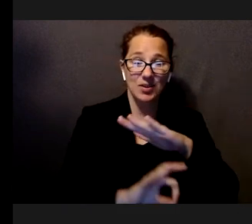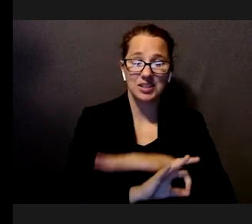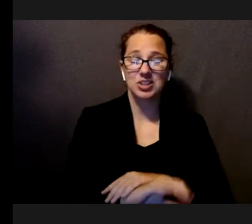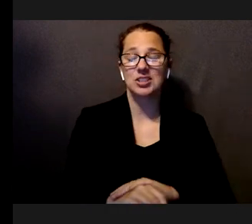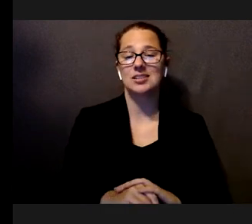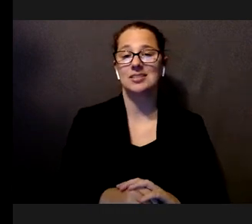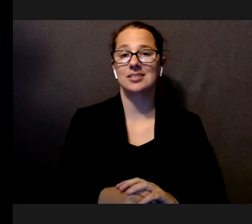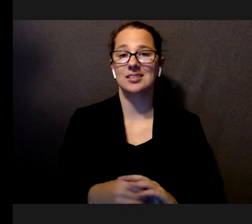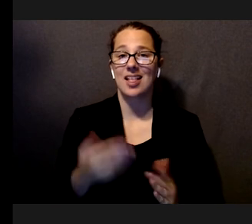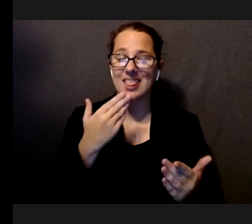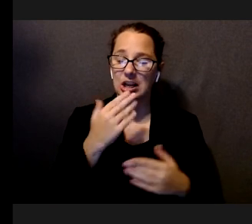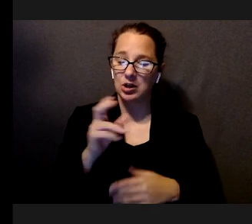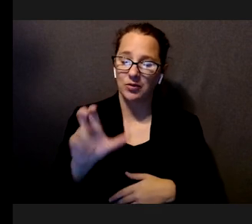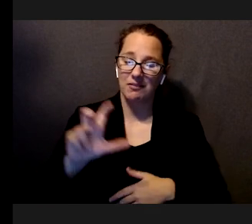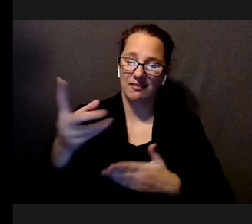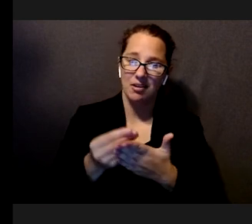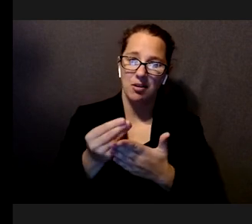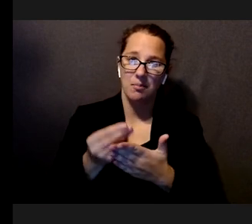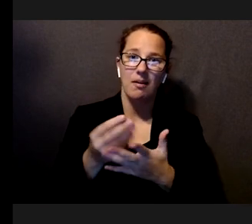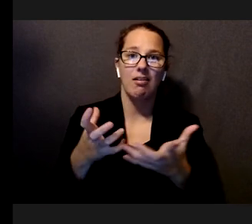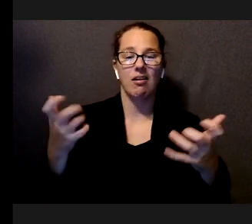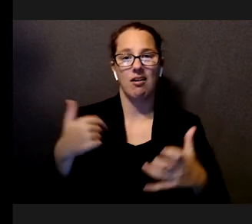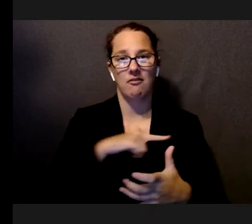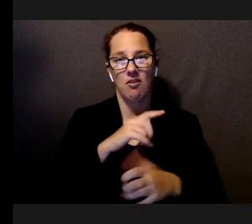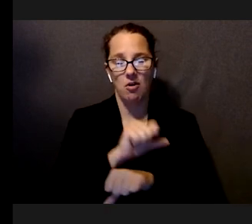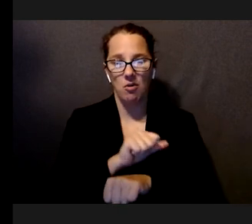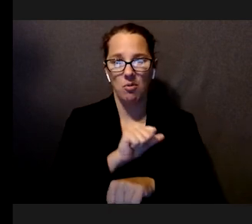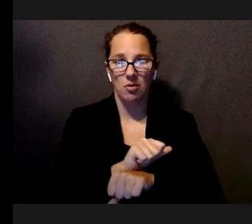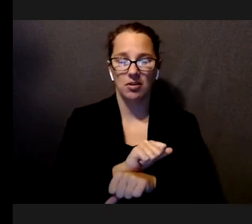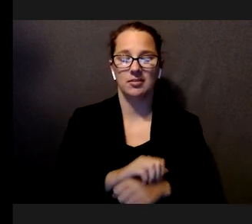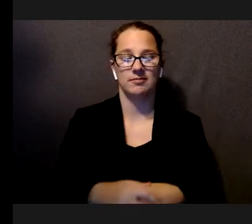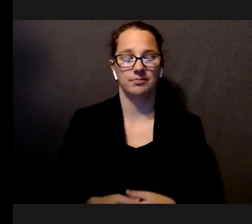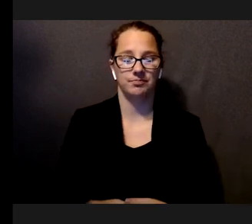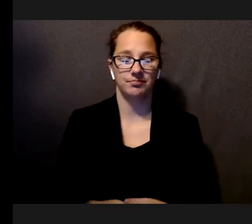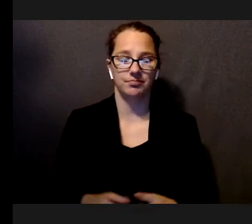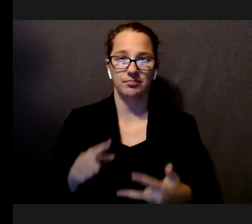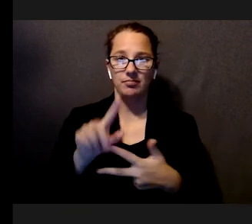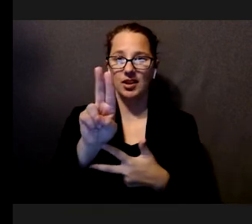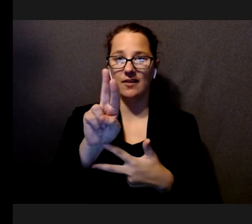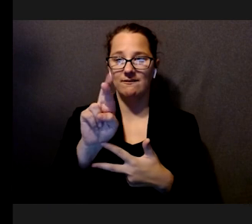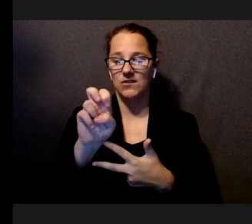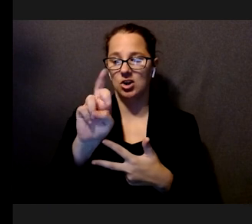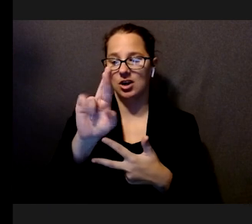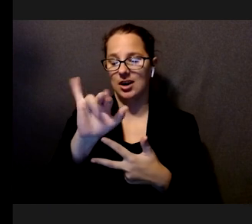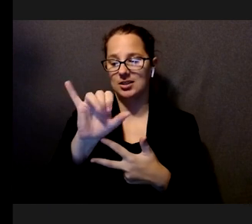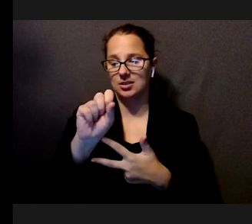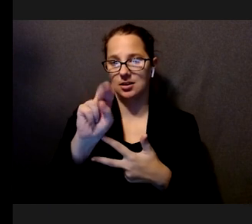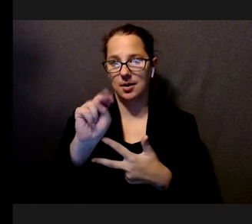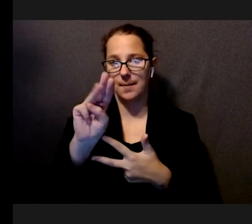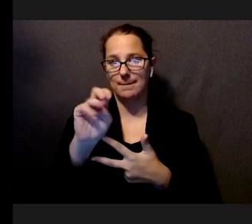for funding a lot of this work, and also Verizon Media,